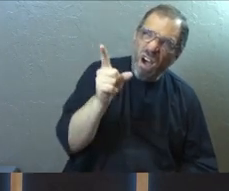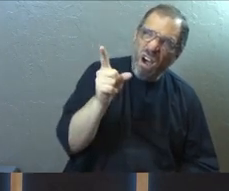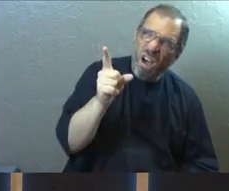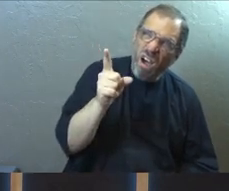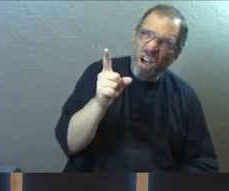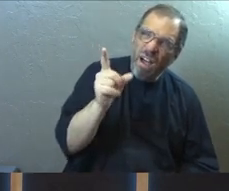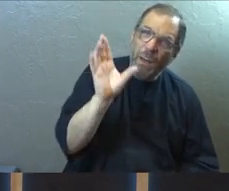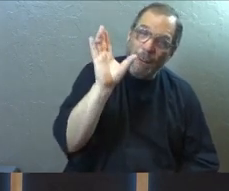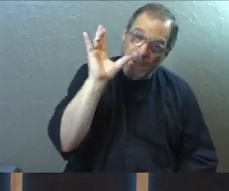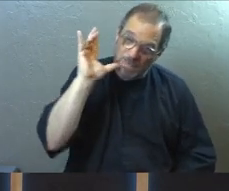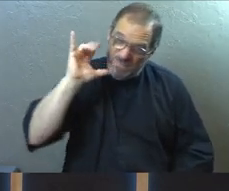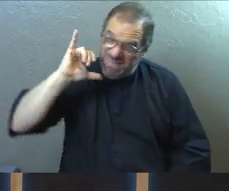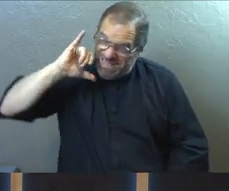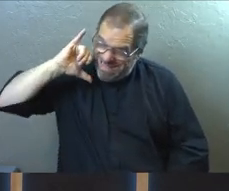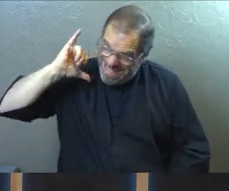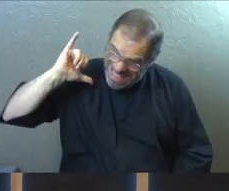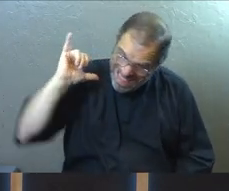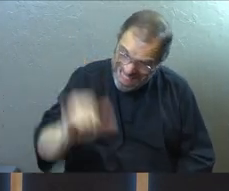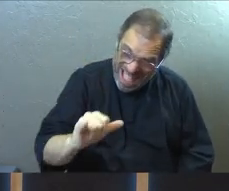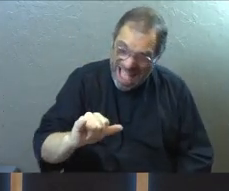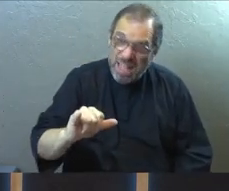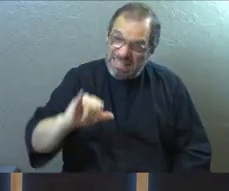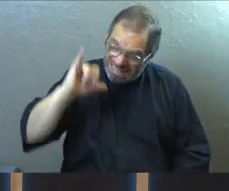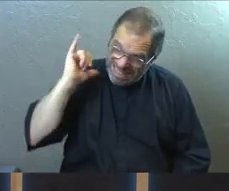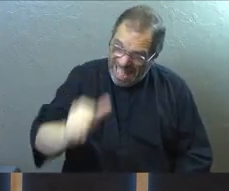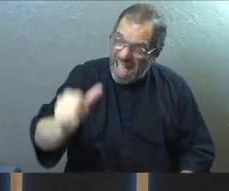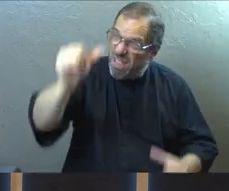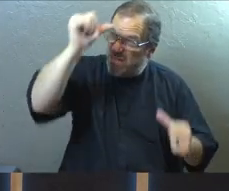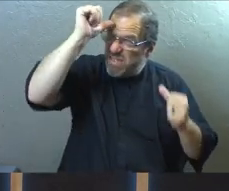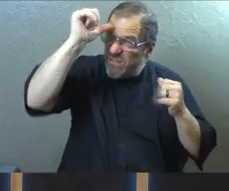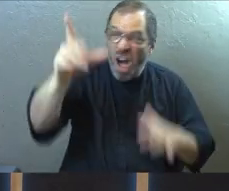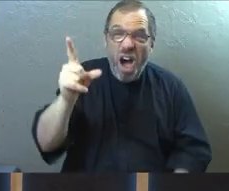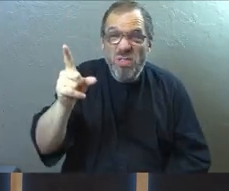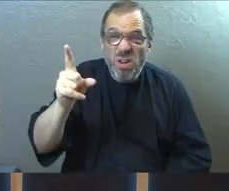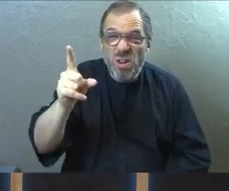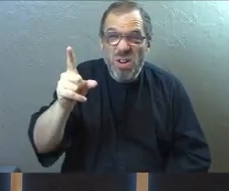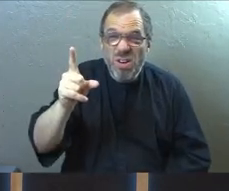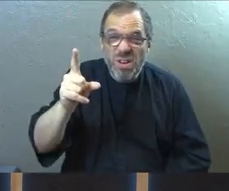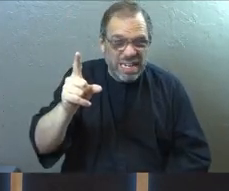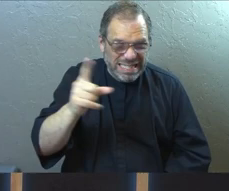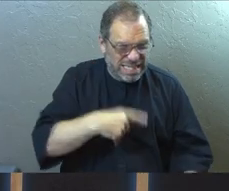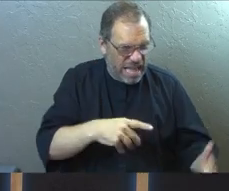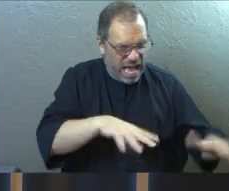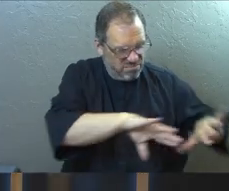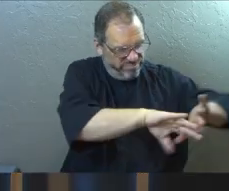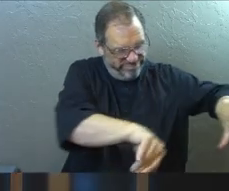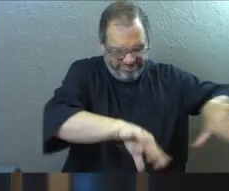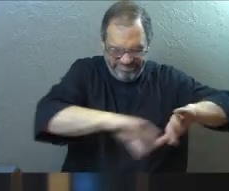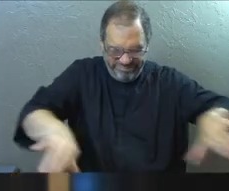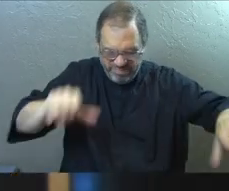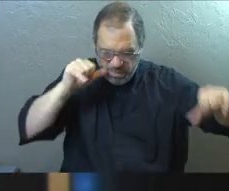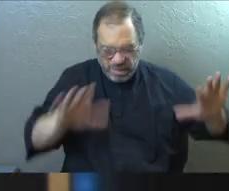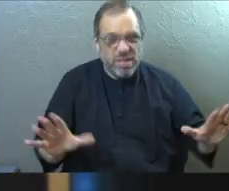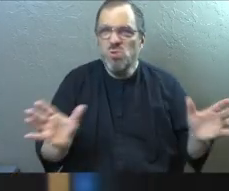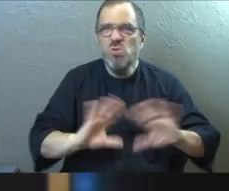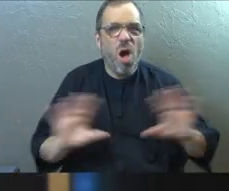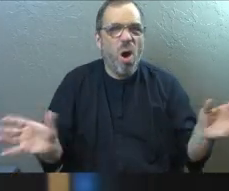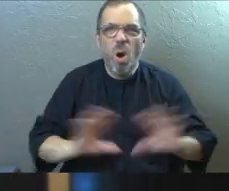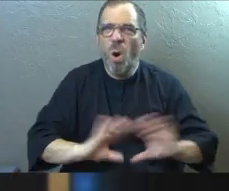And Jesus is like, that part of God the Father that doesn't discriminate his blessings.